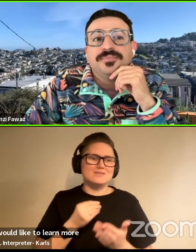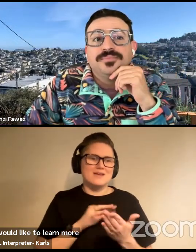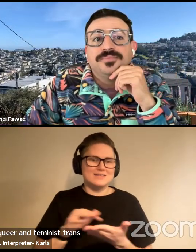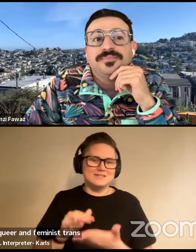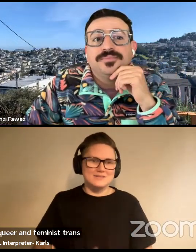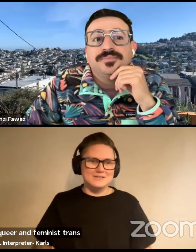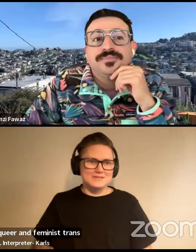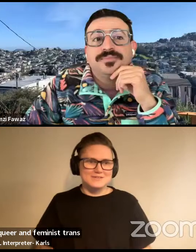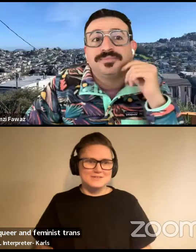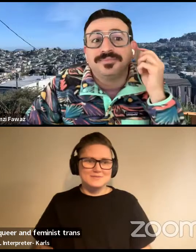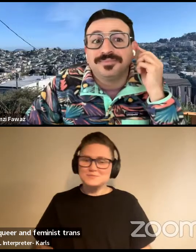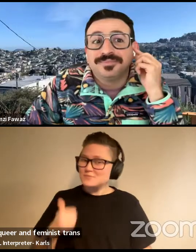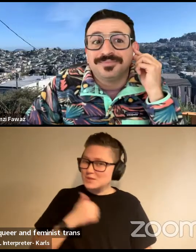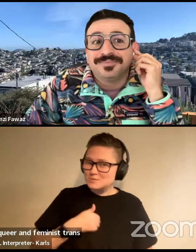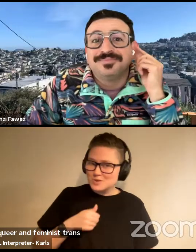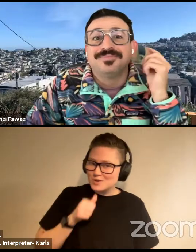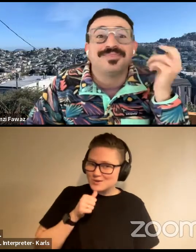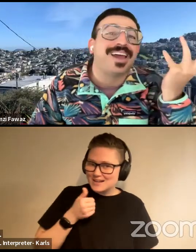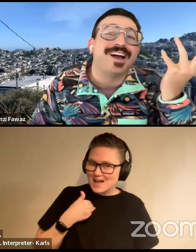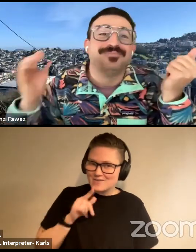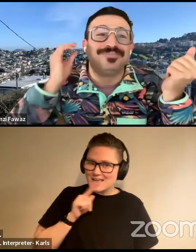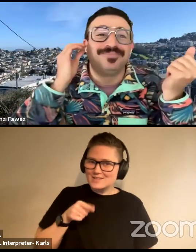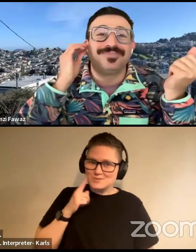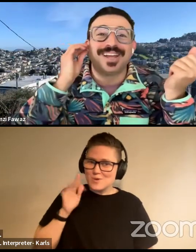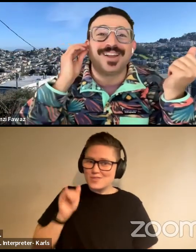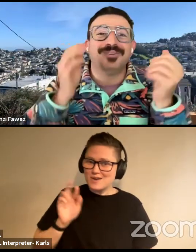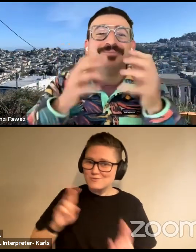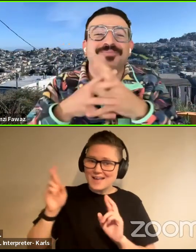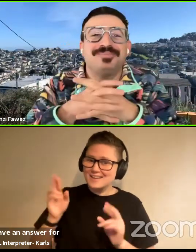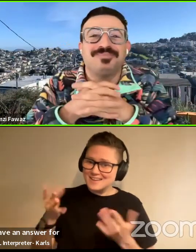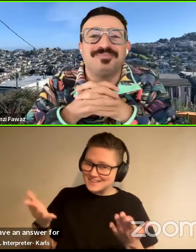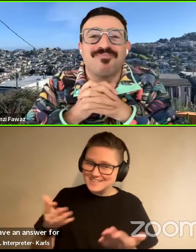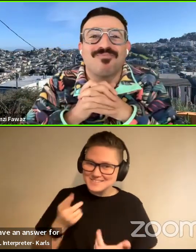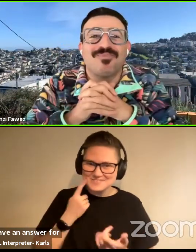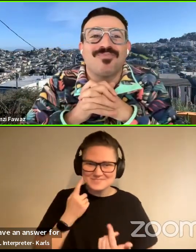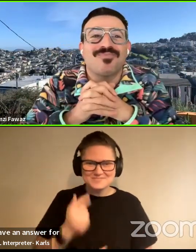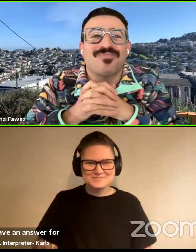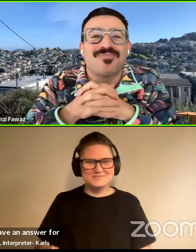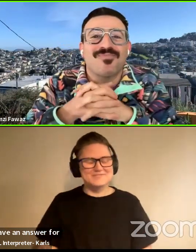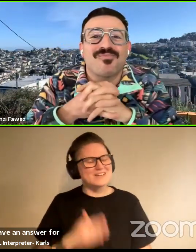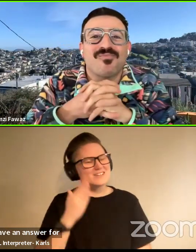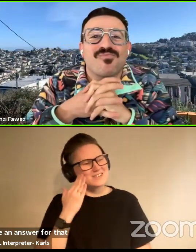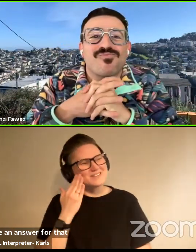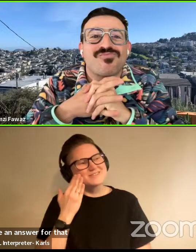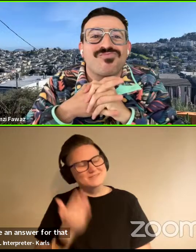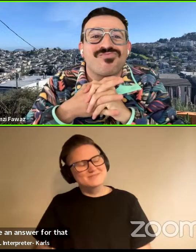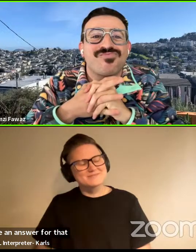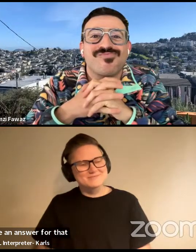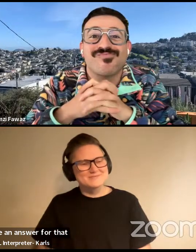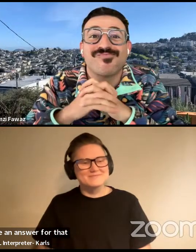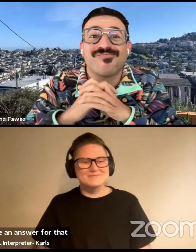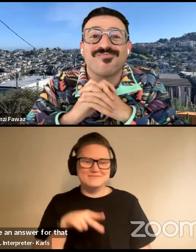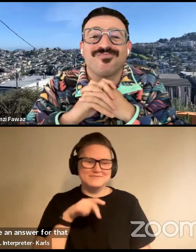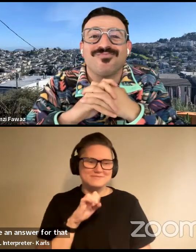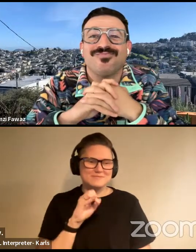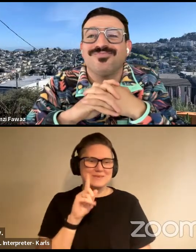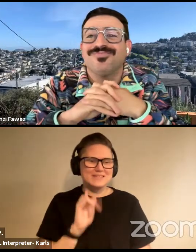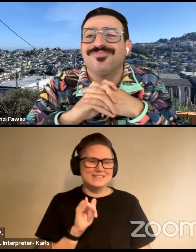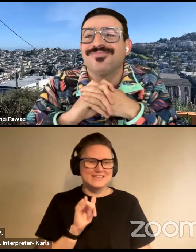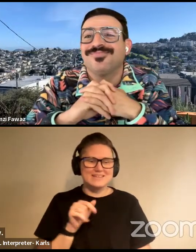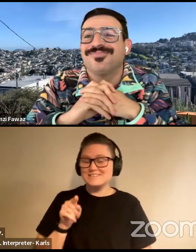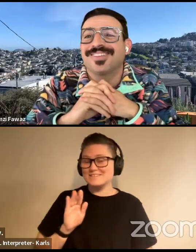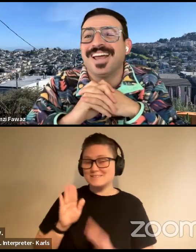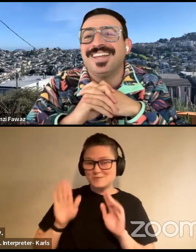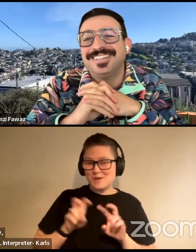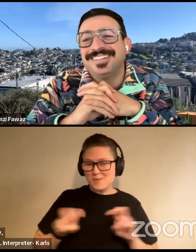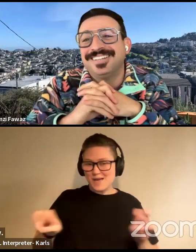I'm so sorry you didn't have an answer for that at hand, Grace. Yeah, I know. What do you got? This is such a great panel.